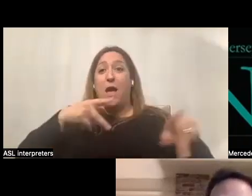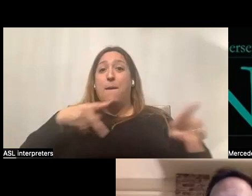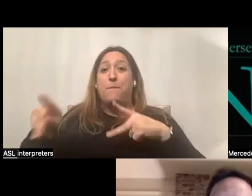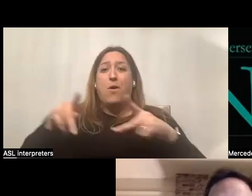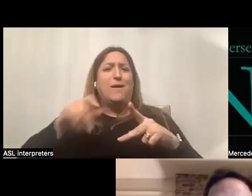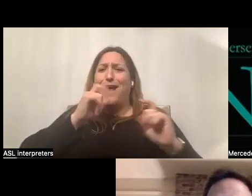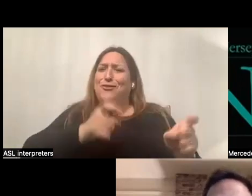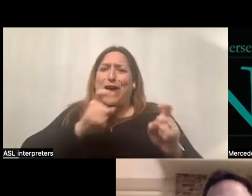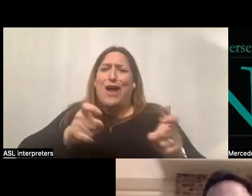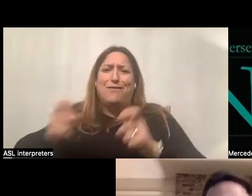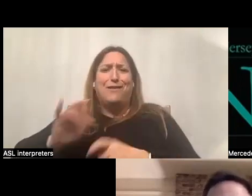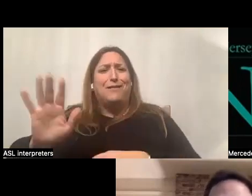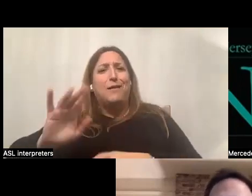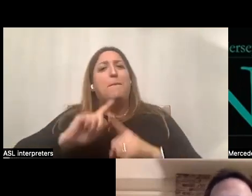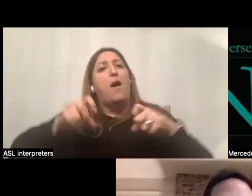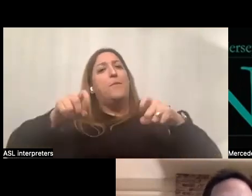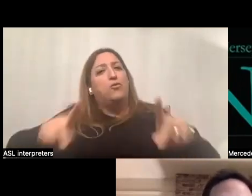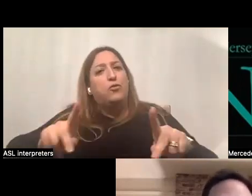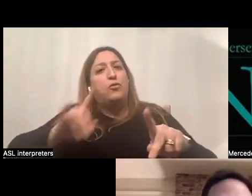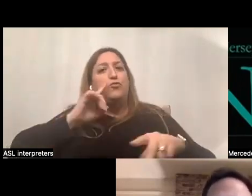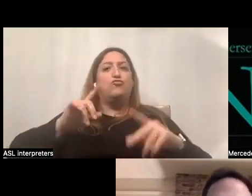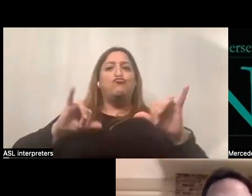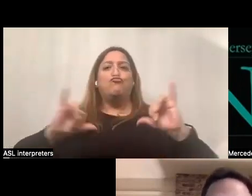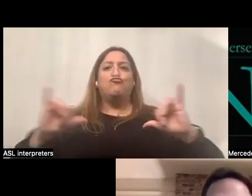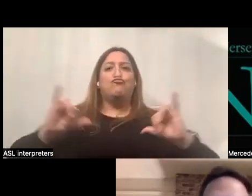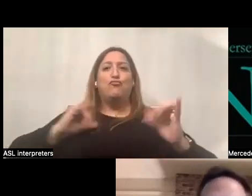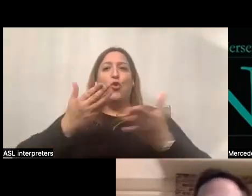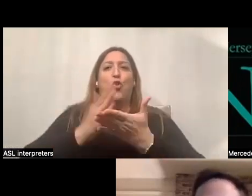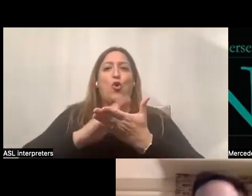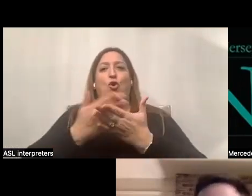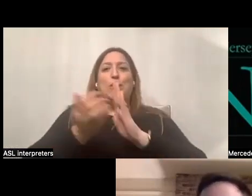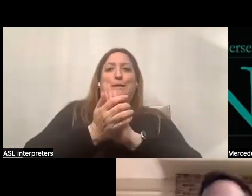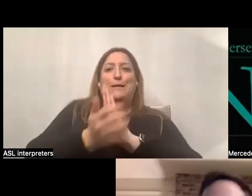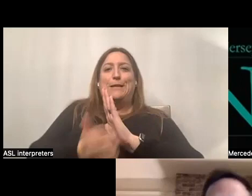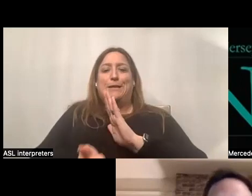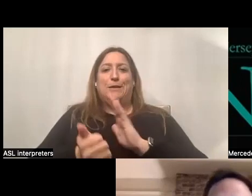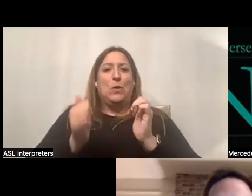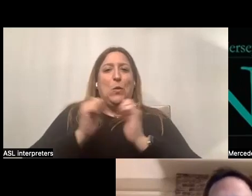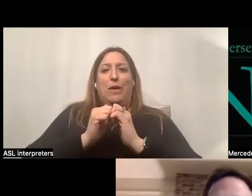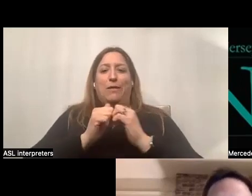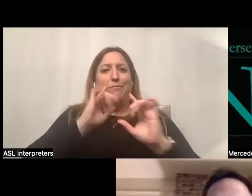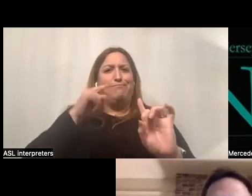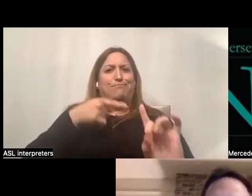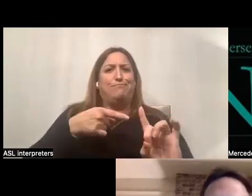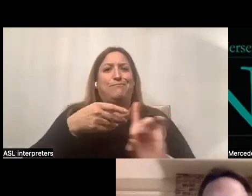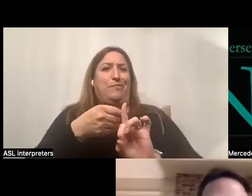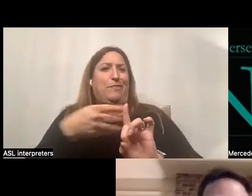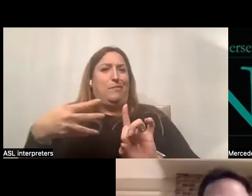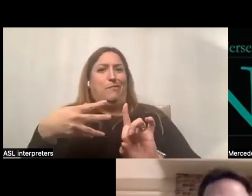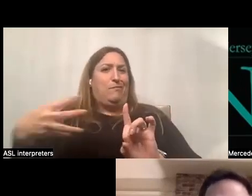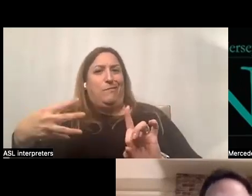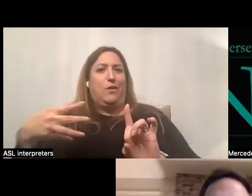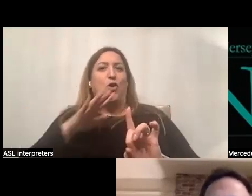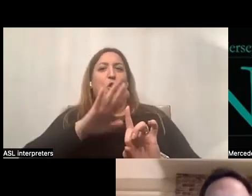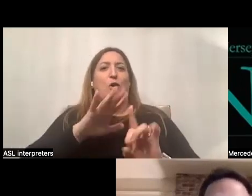event, but rather an opportunity for people to show off their cooking skills, um, with obviously the intention of expanding Jen's social